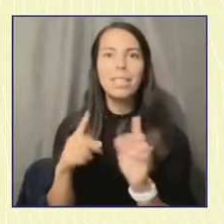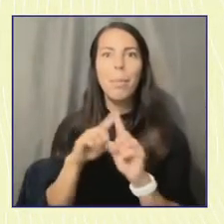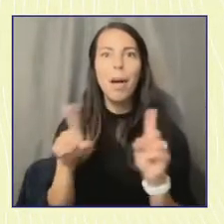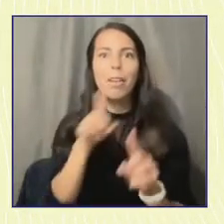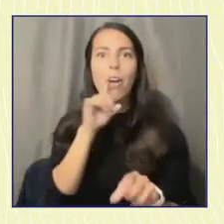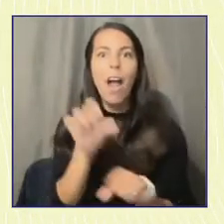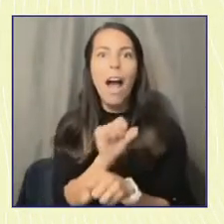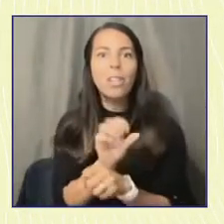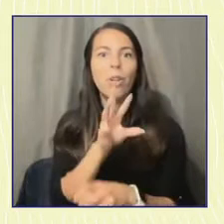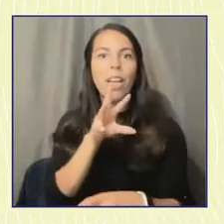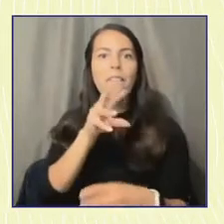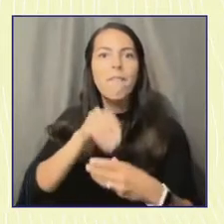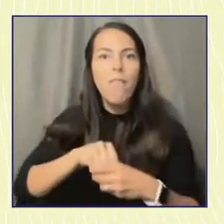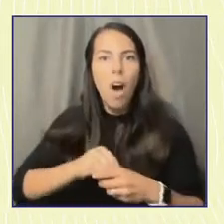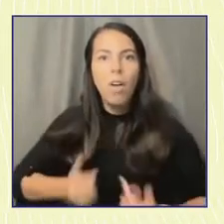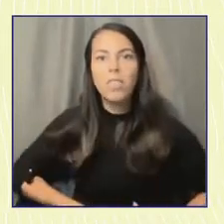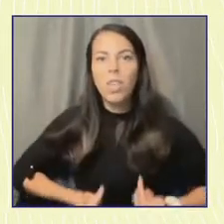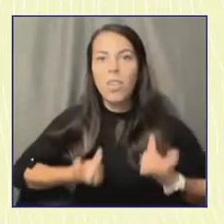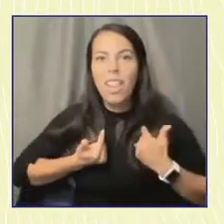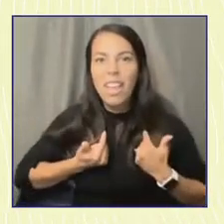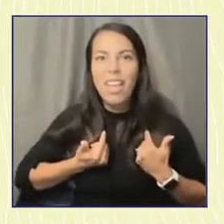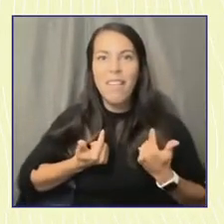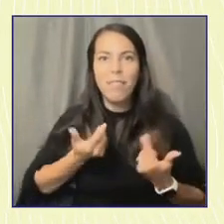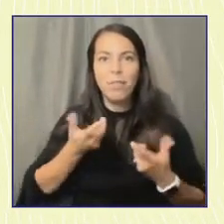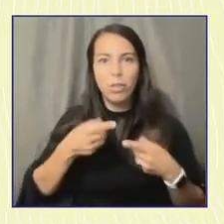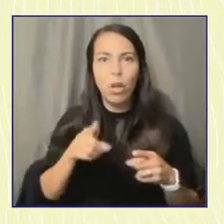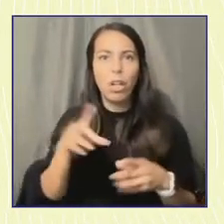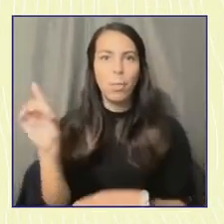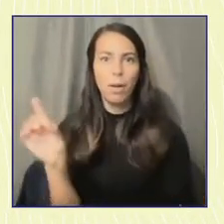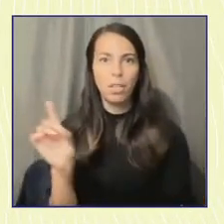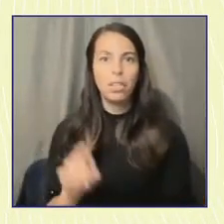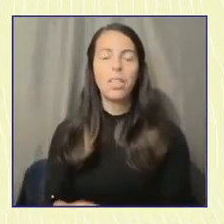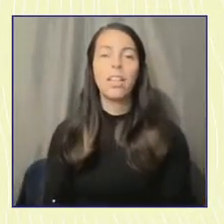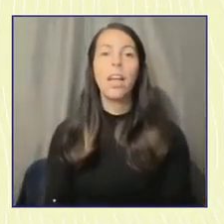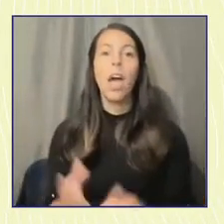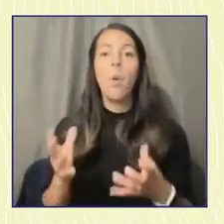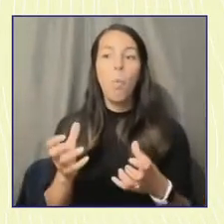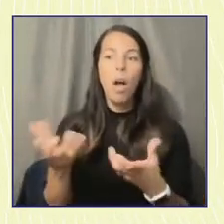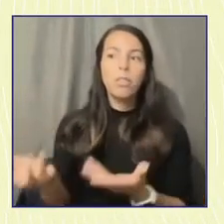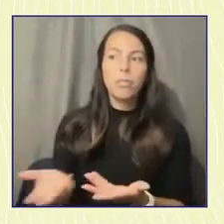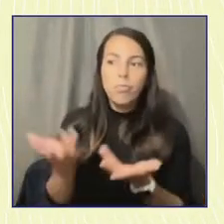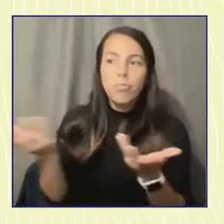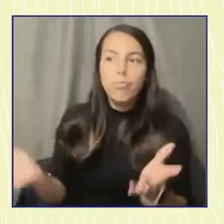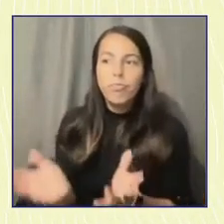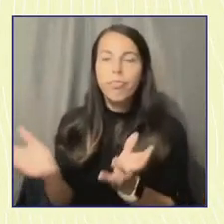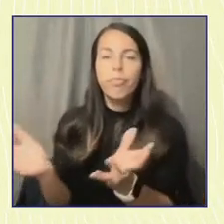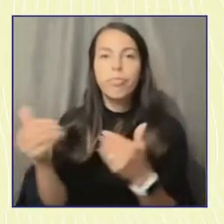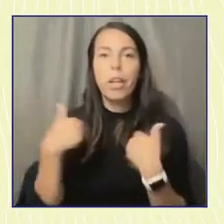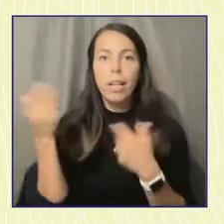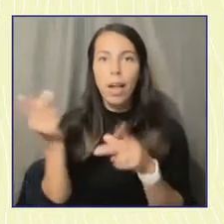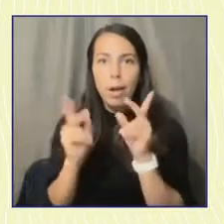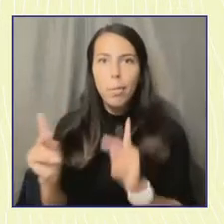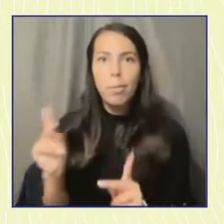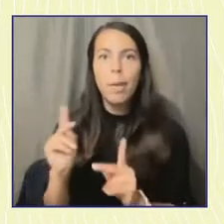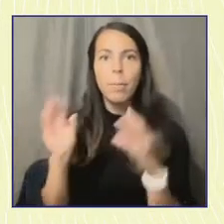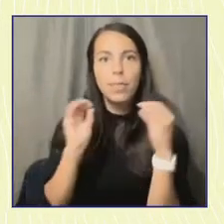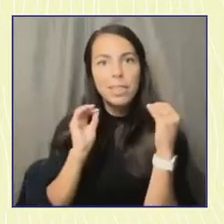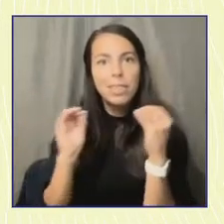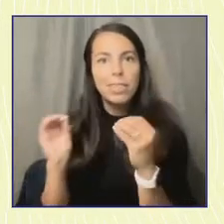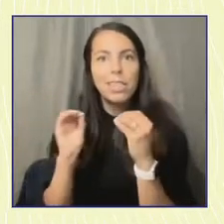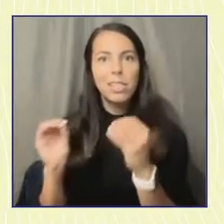We're here to help them grow into voters, to cultivate the capacities and the potential that they show us every day that they have.